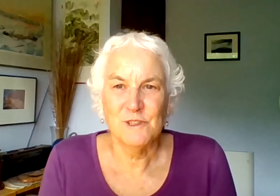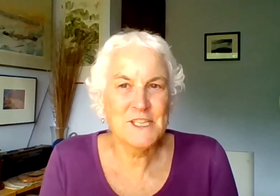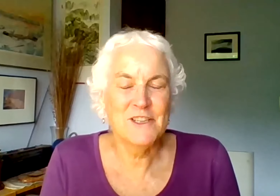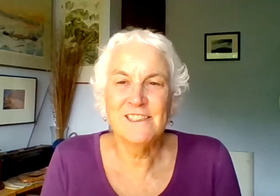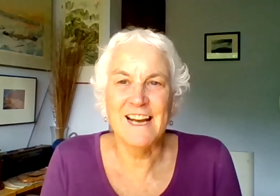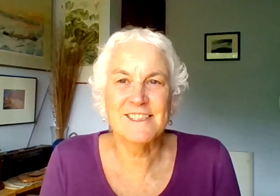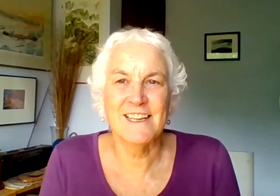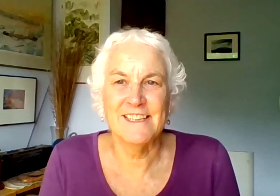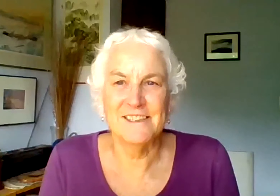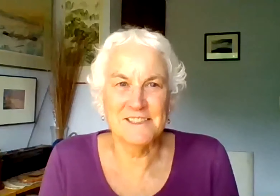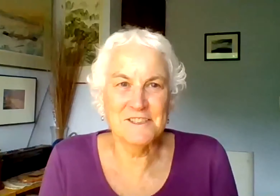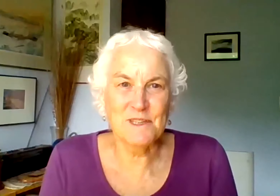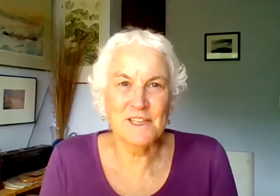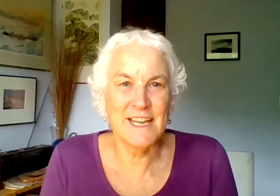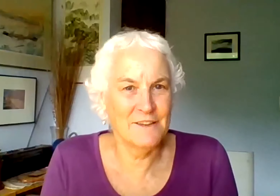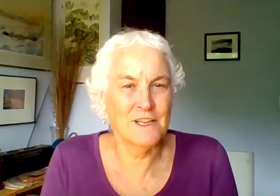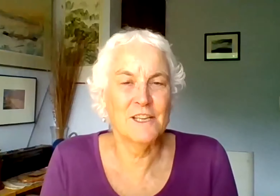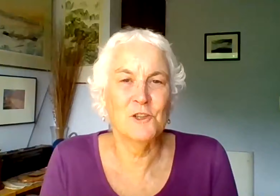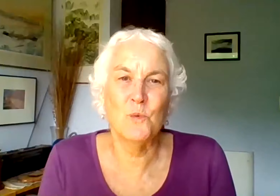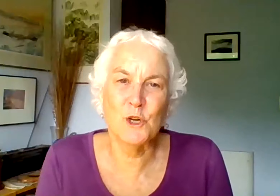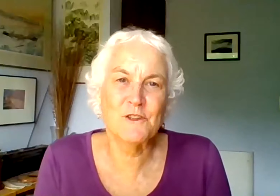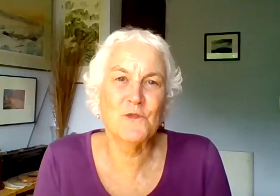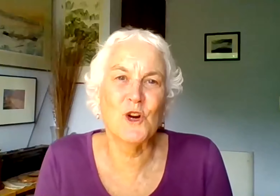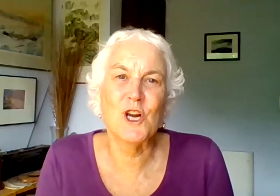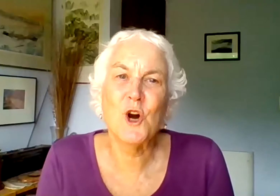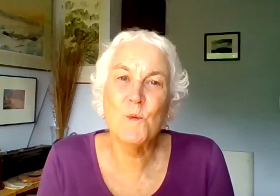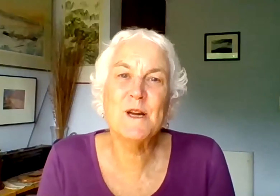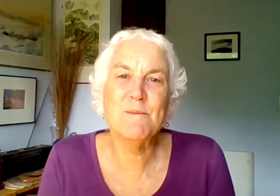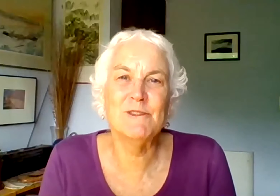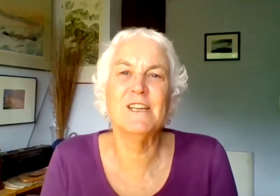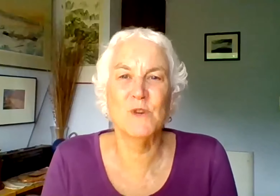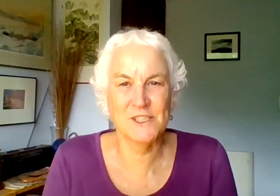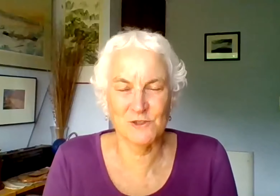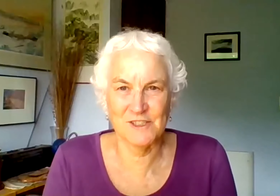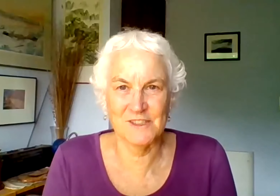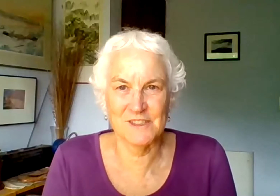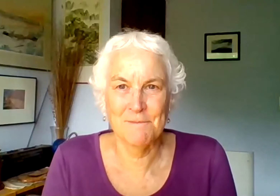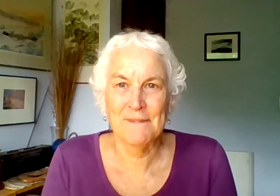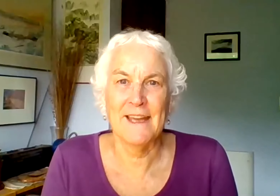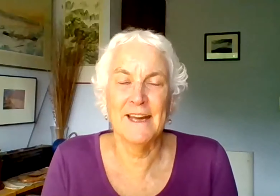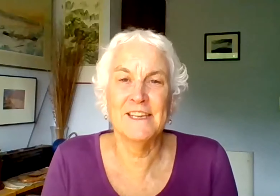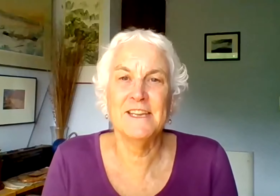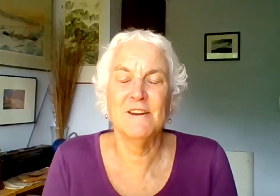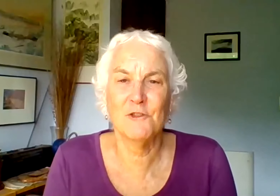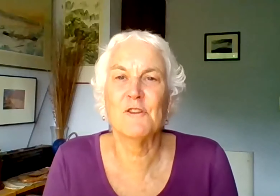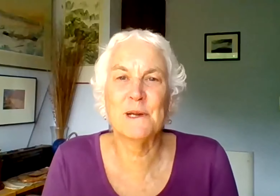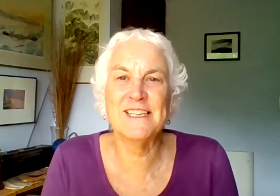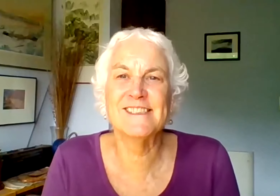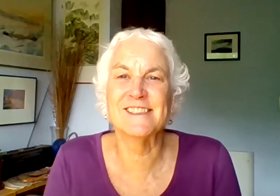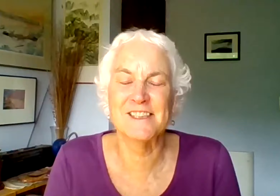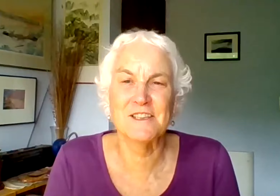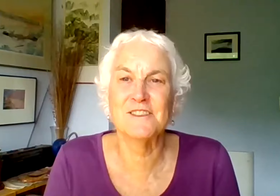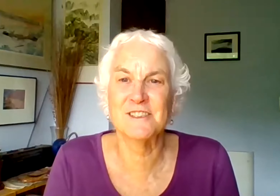who lives here in Alaska and is a disability advocate who works for Hope Community Resources and he also